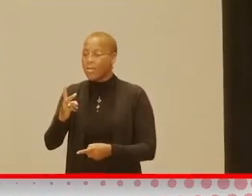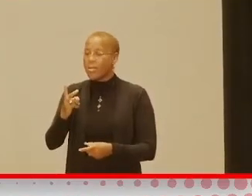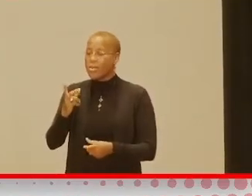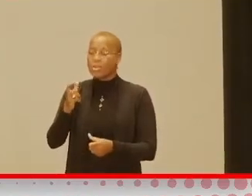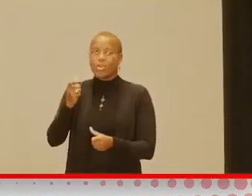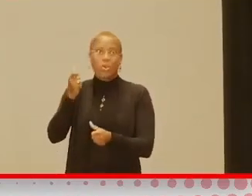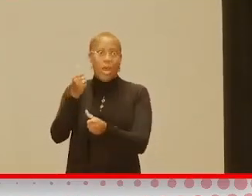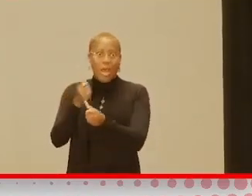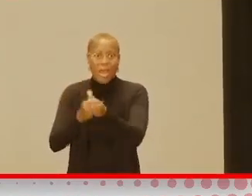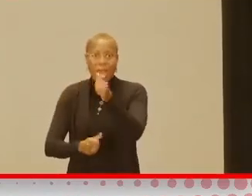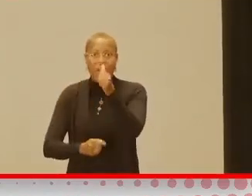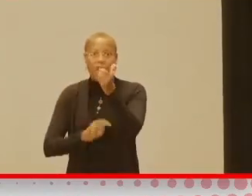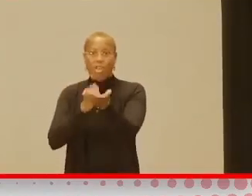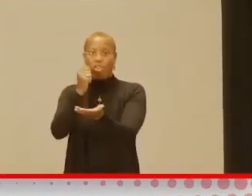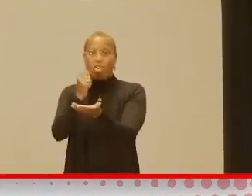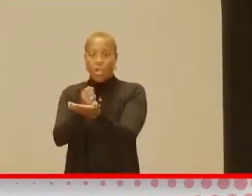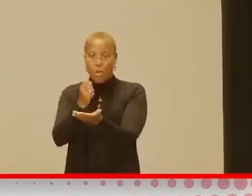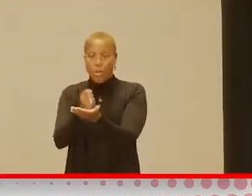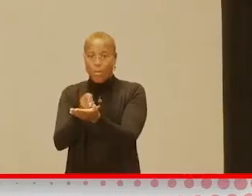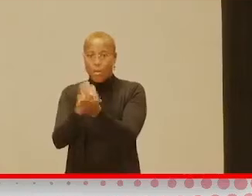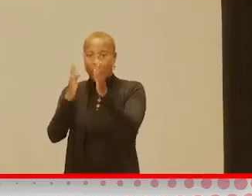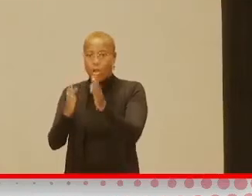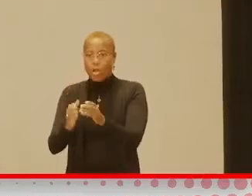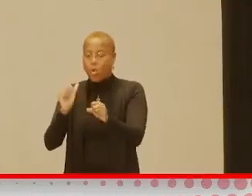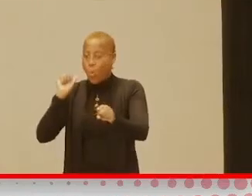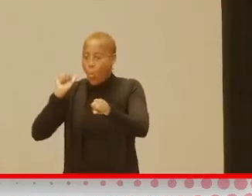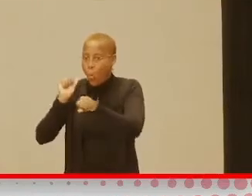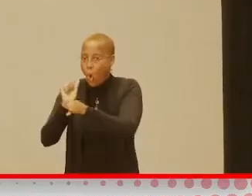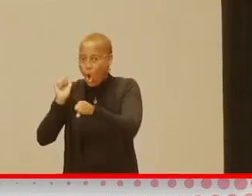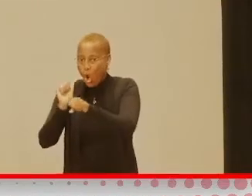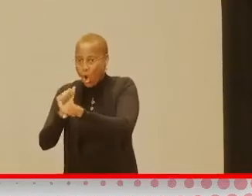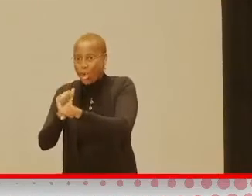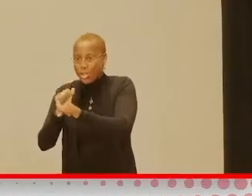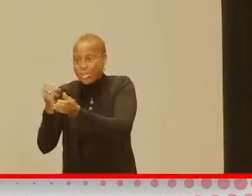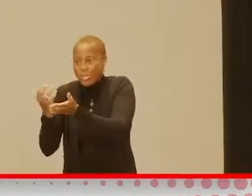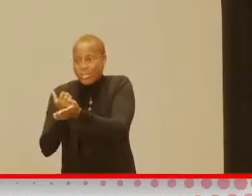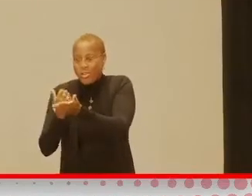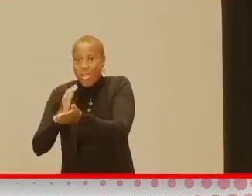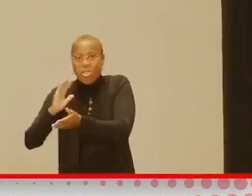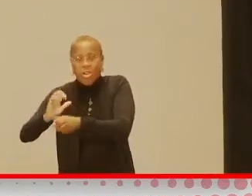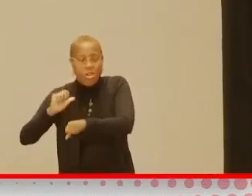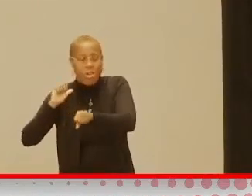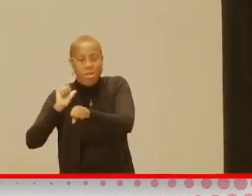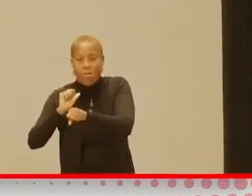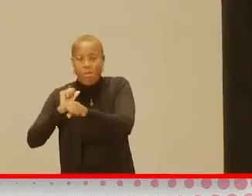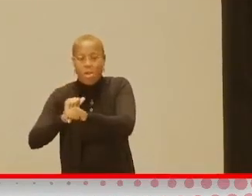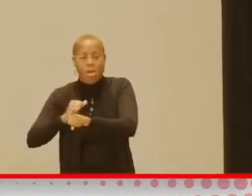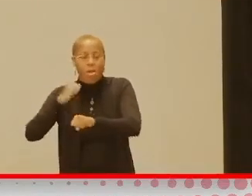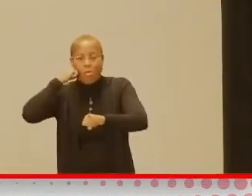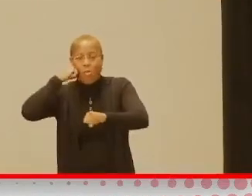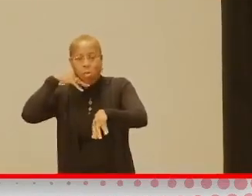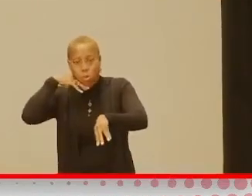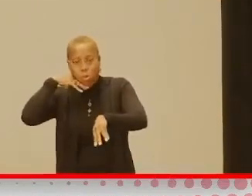therapist that worked with him work for their money. He made them work hard,